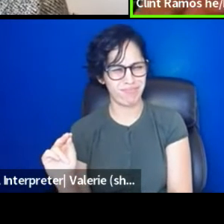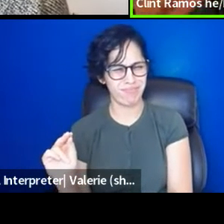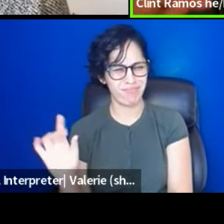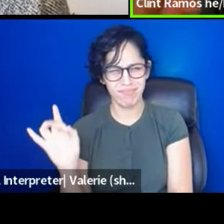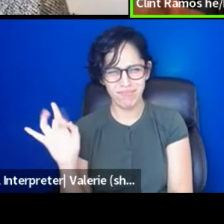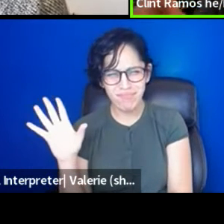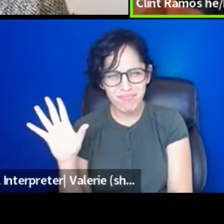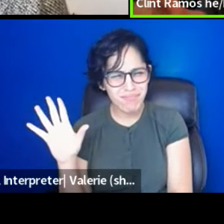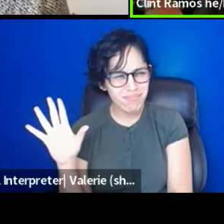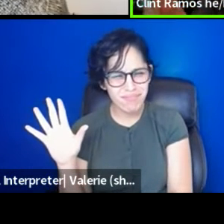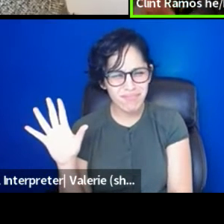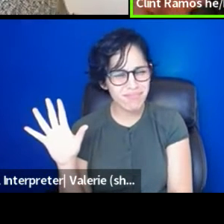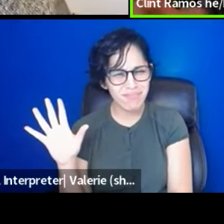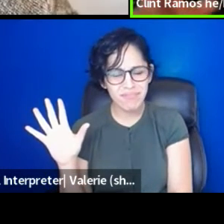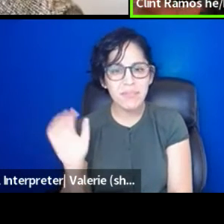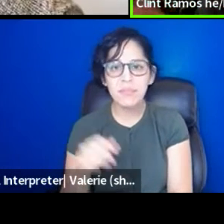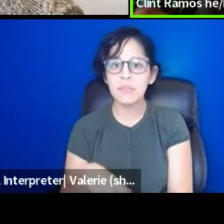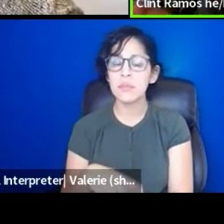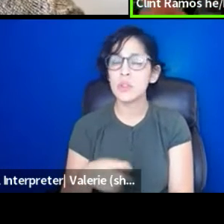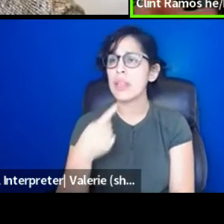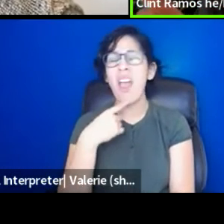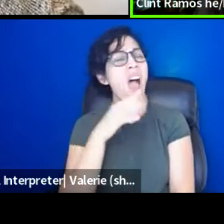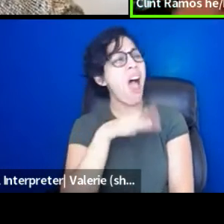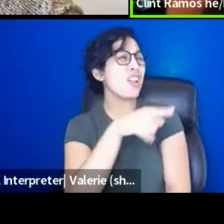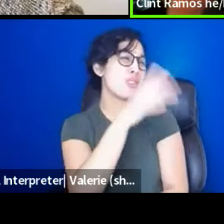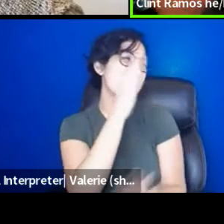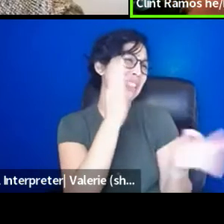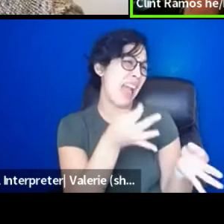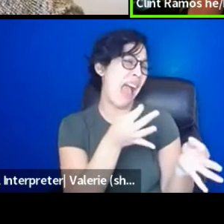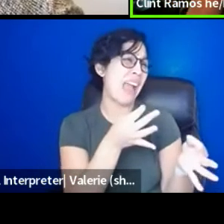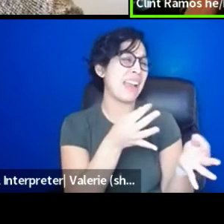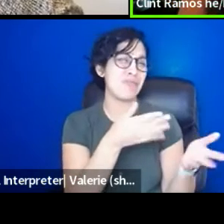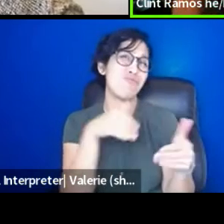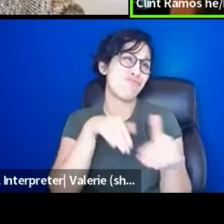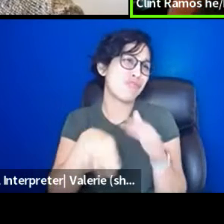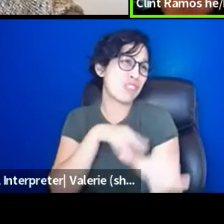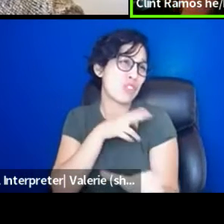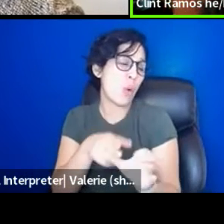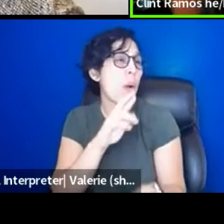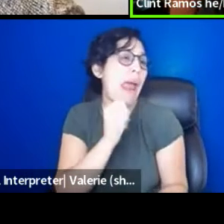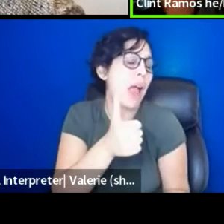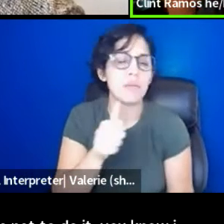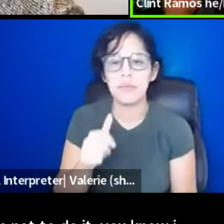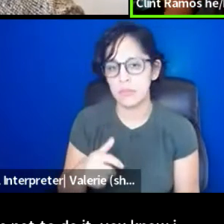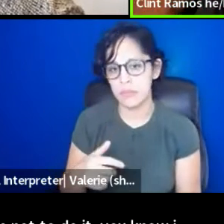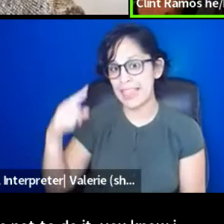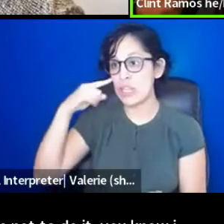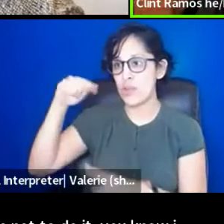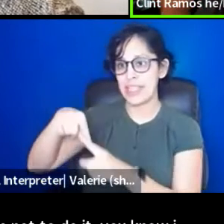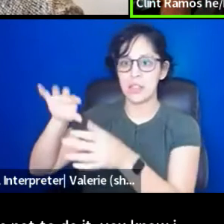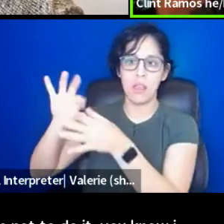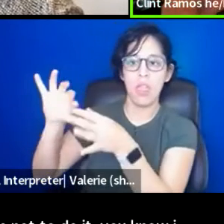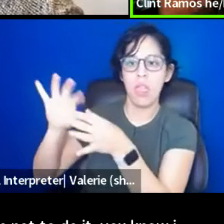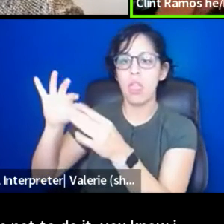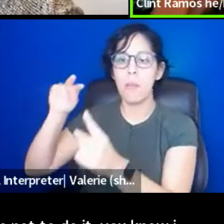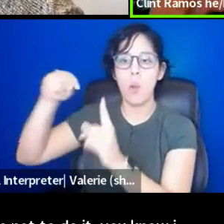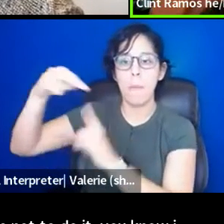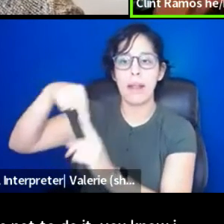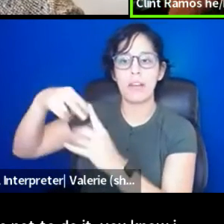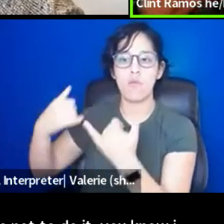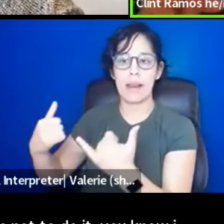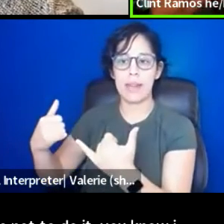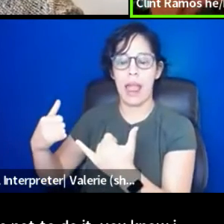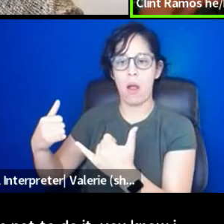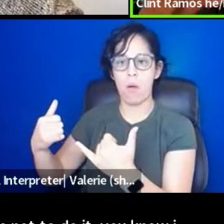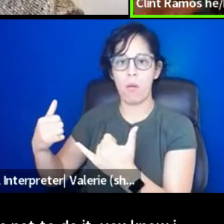It's, it's not like, you know, oh, you can choose not to, or do it, you know? Because I, I, I see, I hear this rhetoric right now, right? I hear this whole